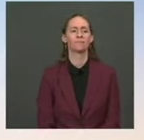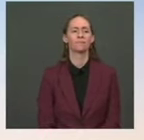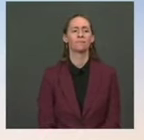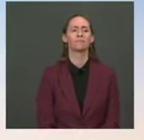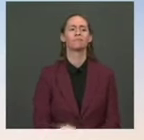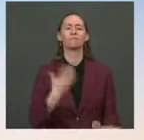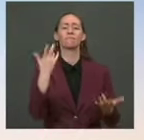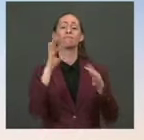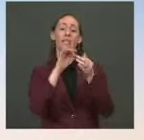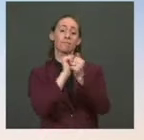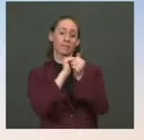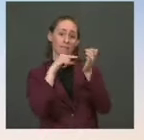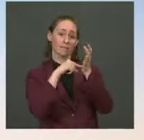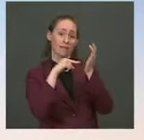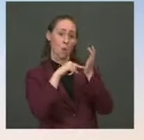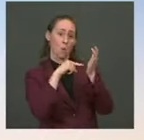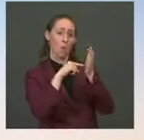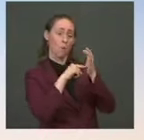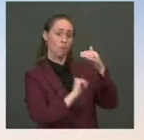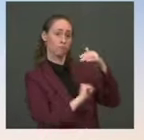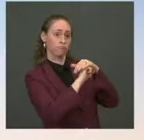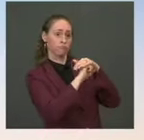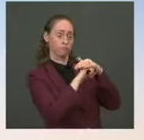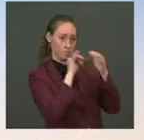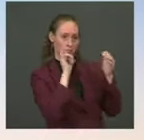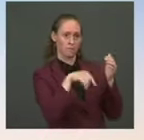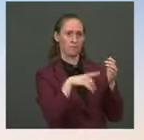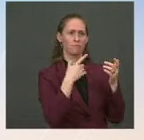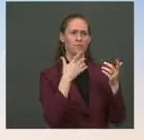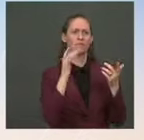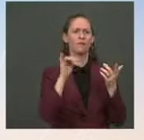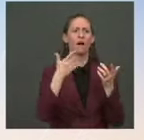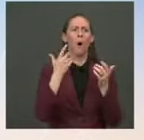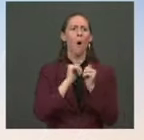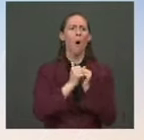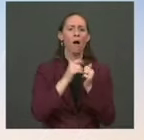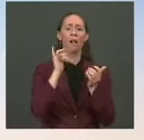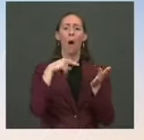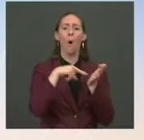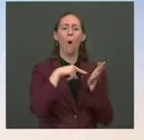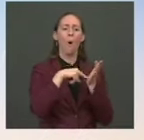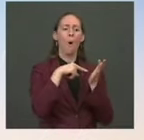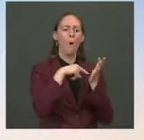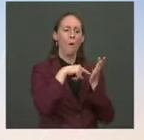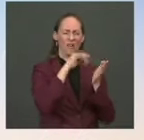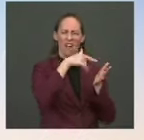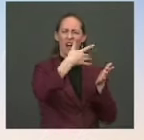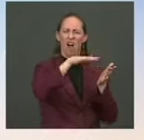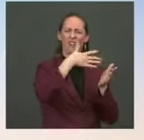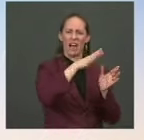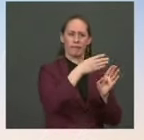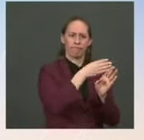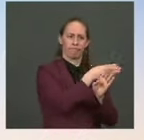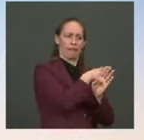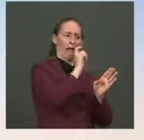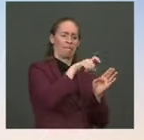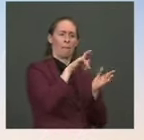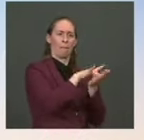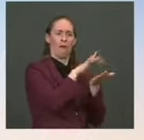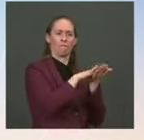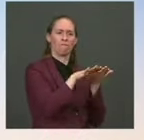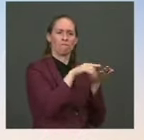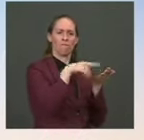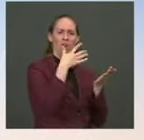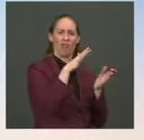proposal, our preference, is always to do that through regular order and just raise the debt limit to ensure that we